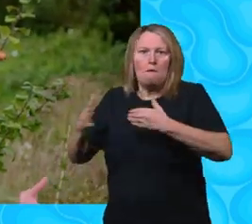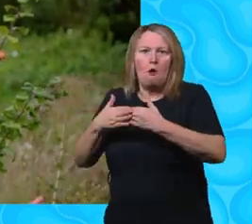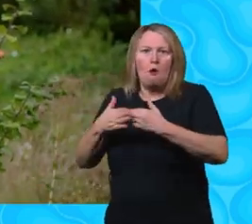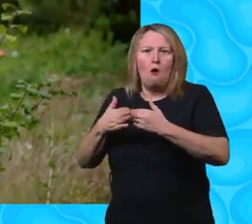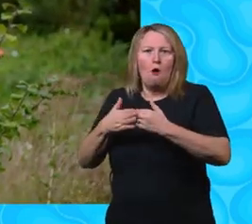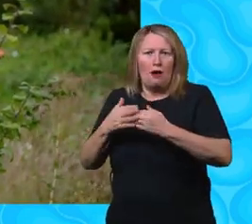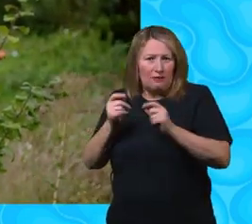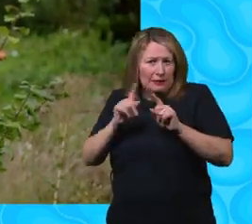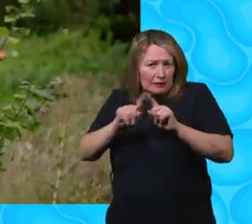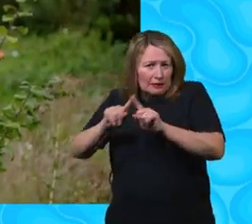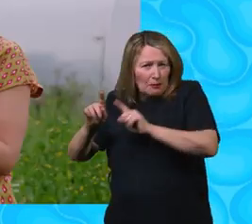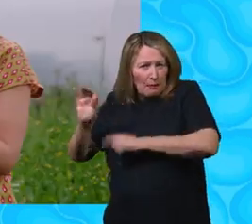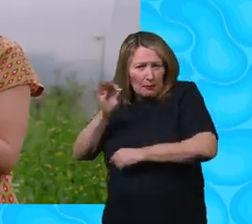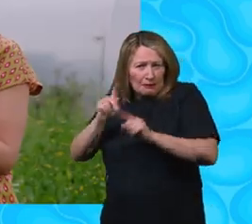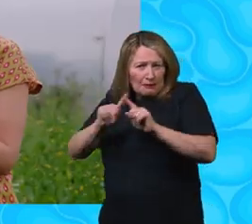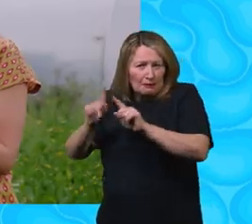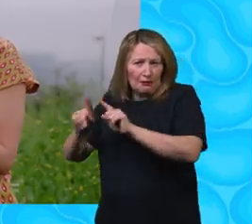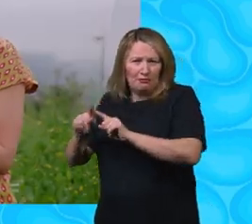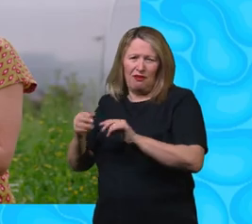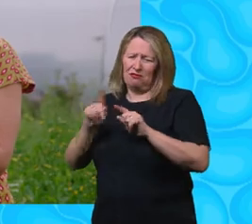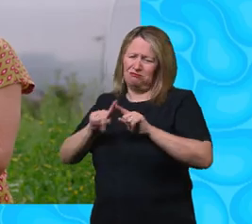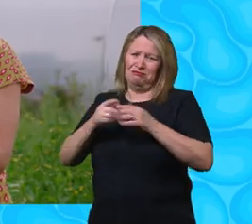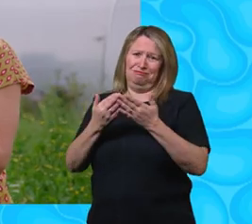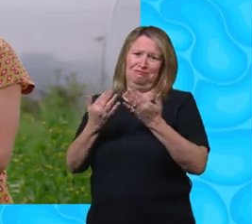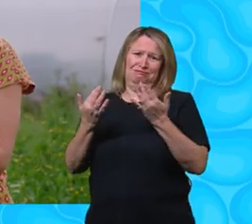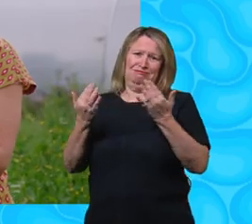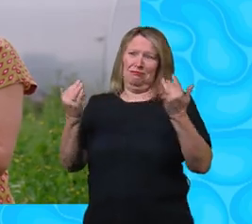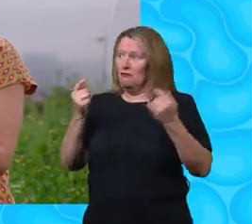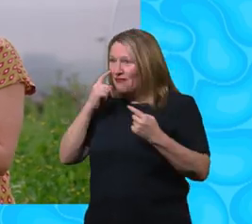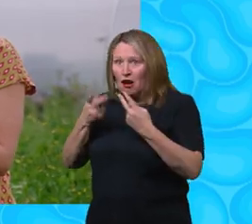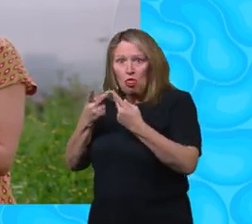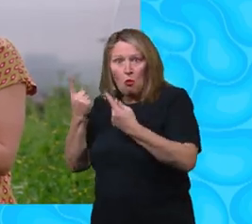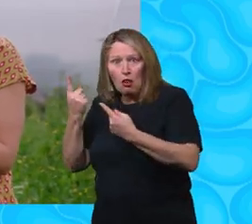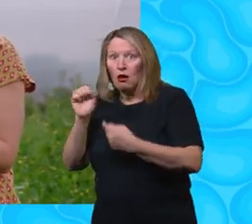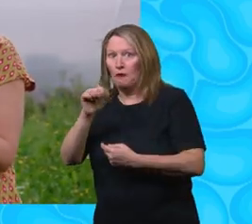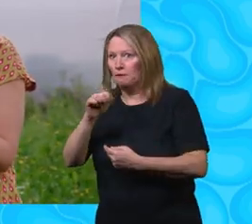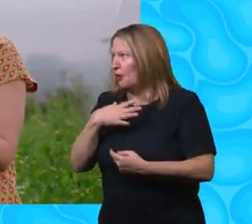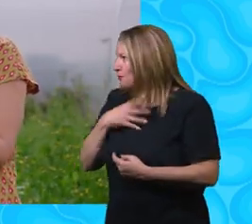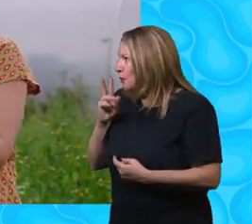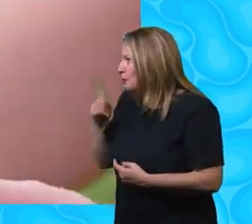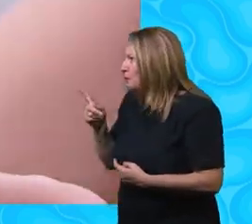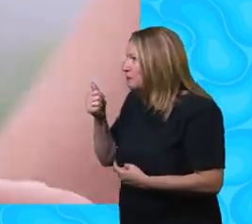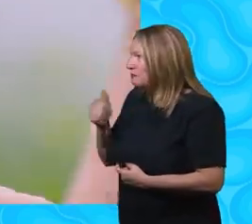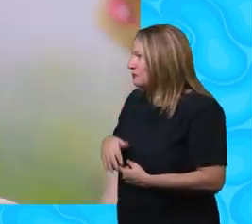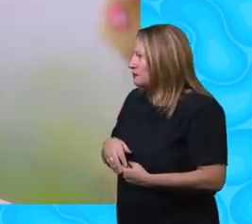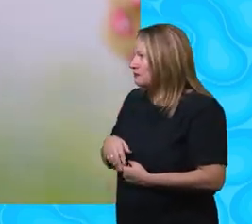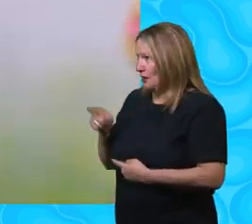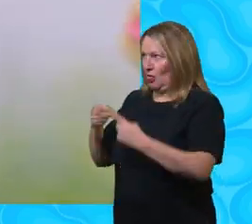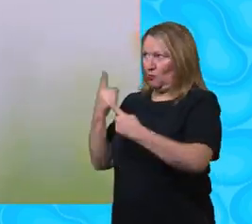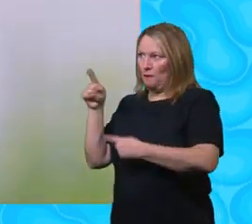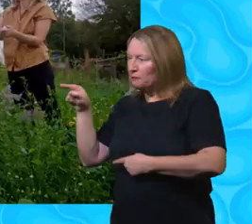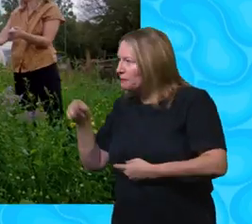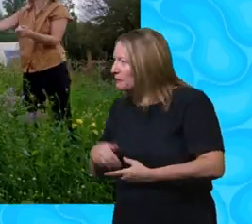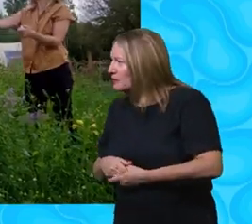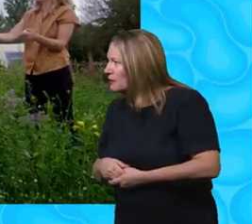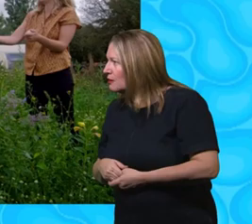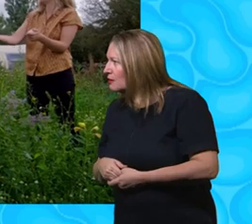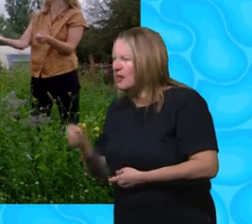of different species of bumble bee around here. There's lots of species. Shall we go and find another one? Yes, please. I'd love to. I'll let this one go.